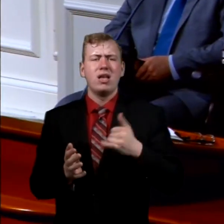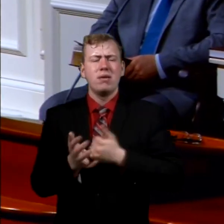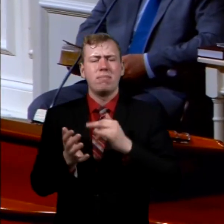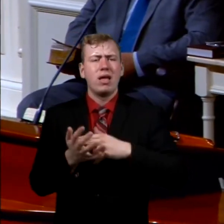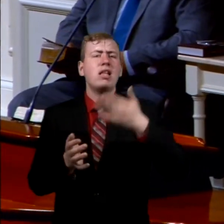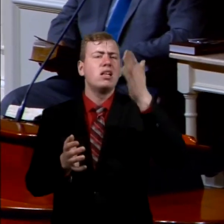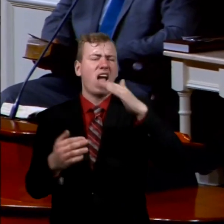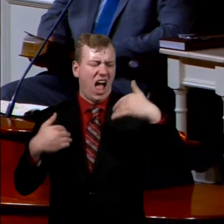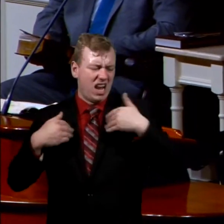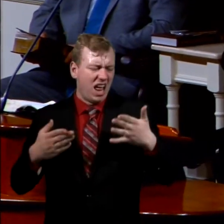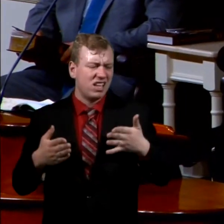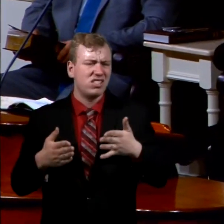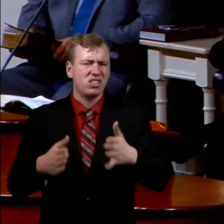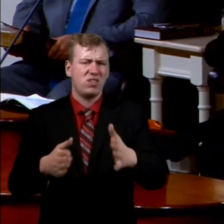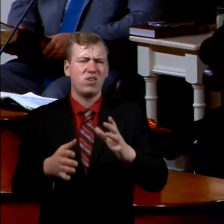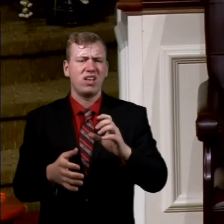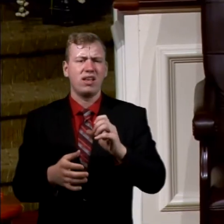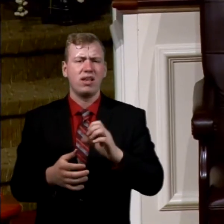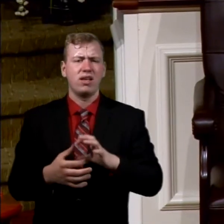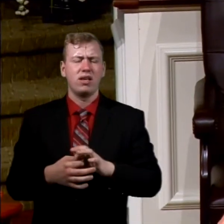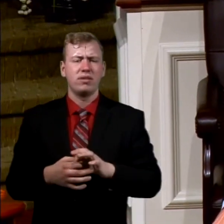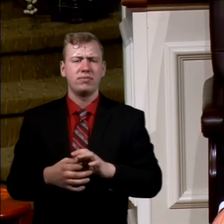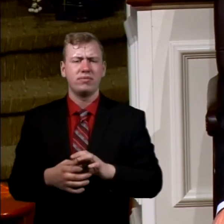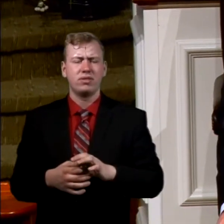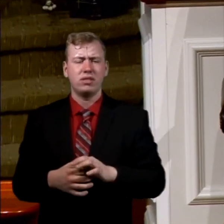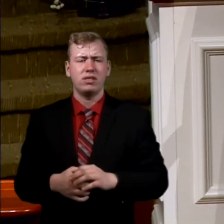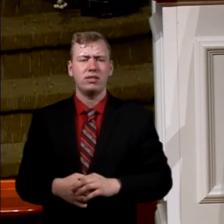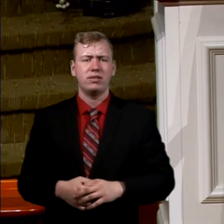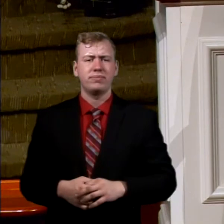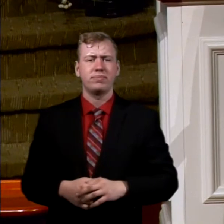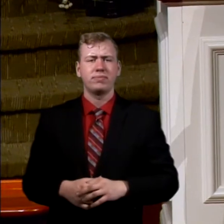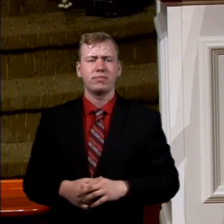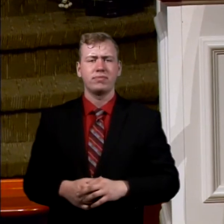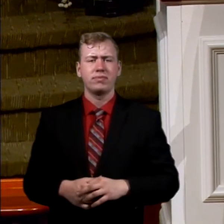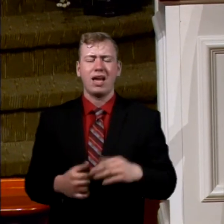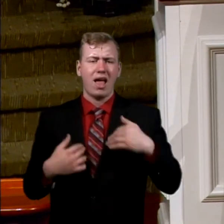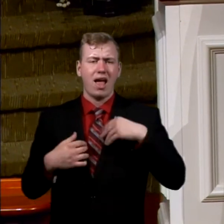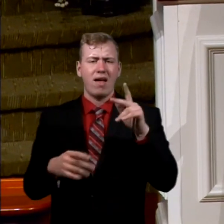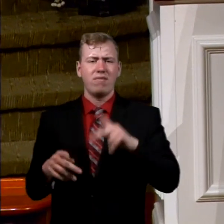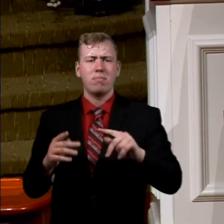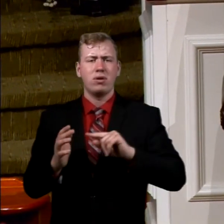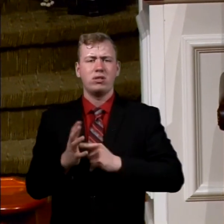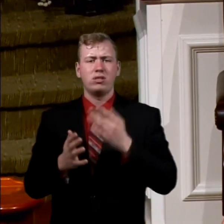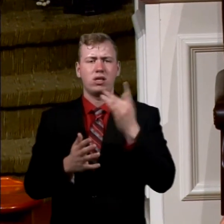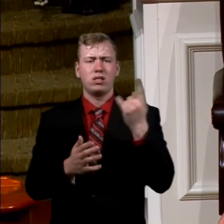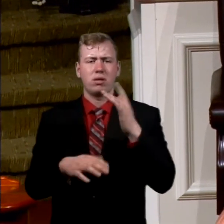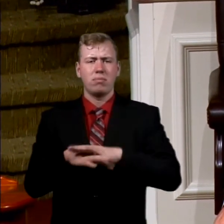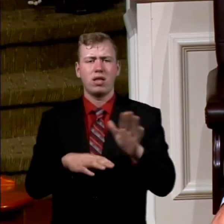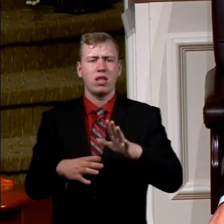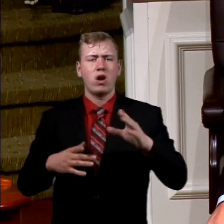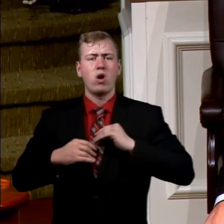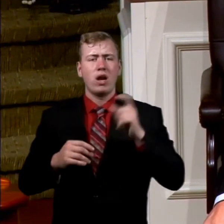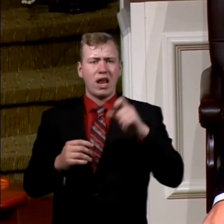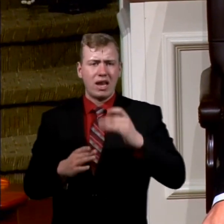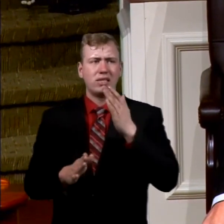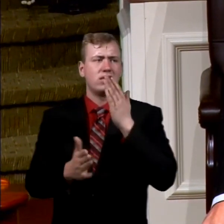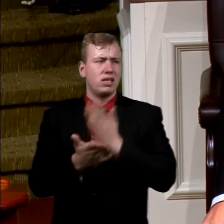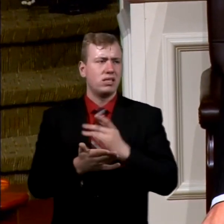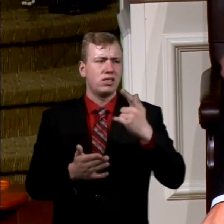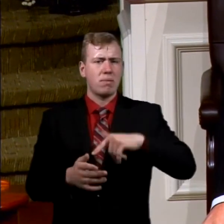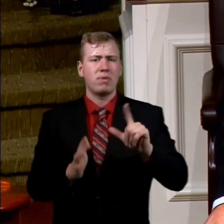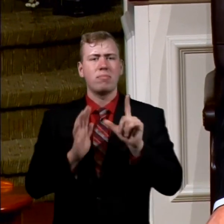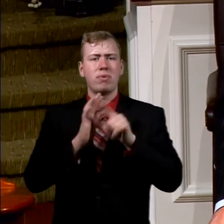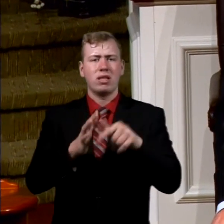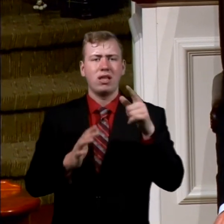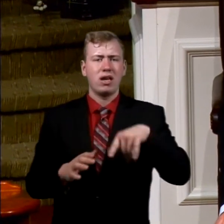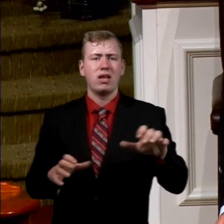way of oftentimes having people start something on their own. And he has to stop them. And later